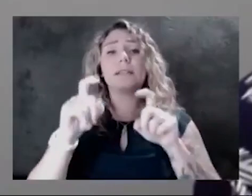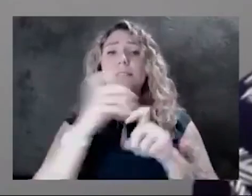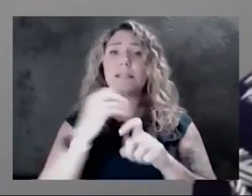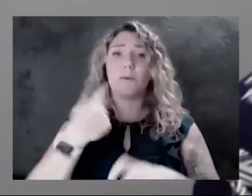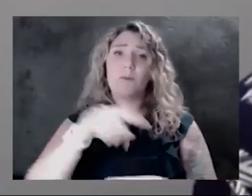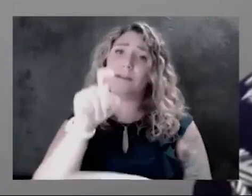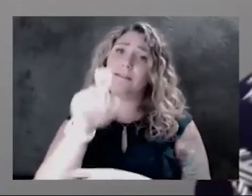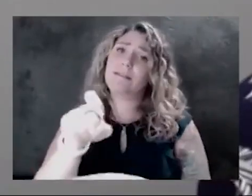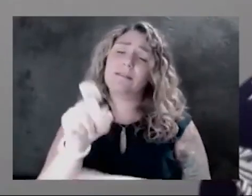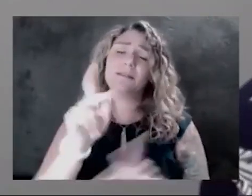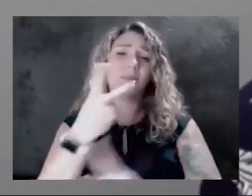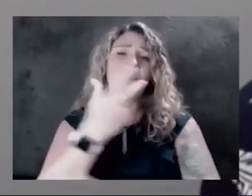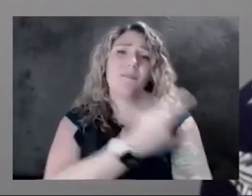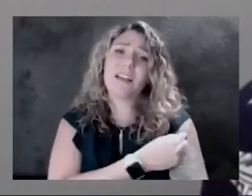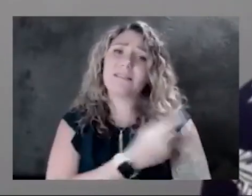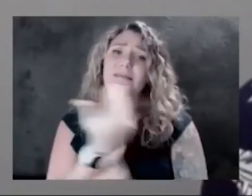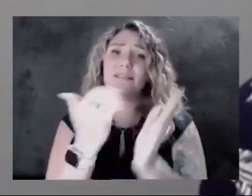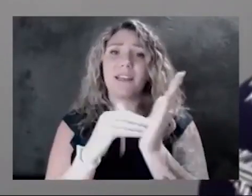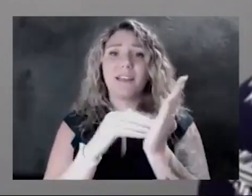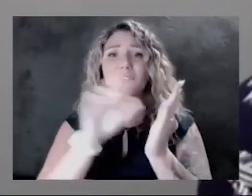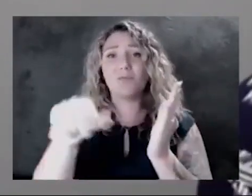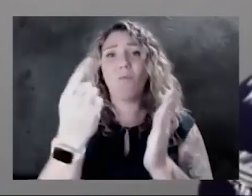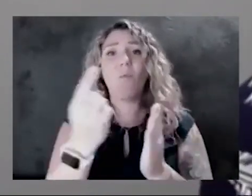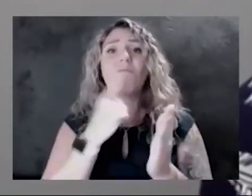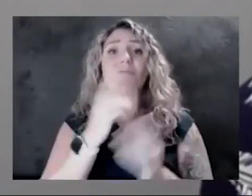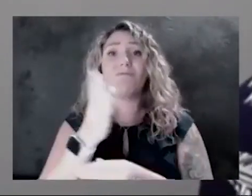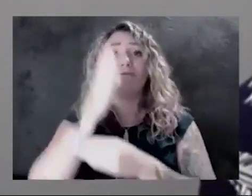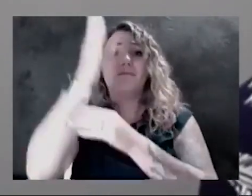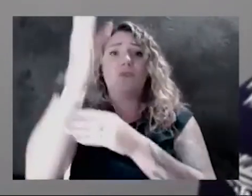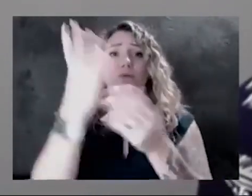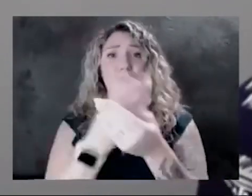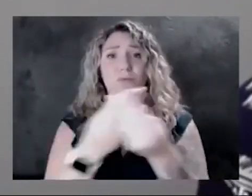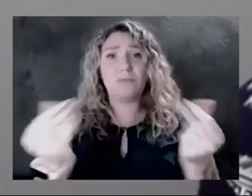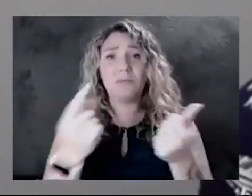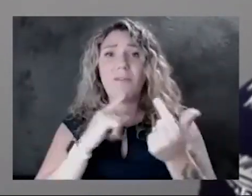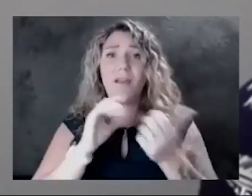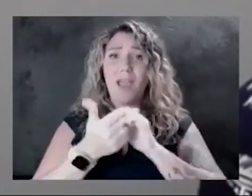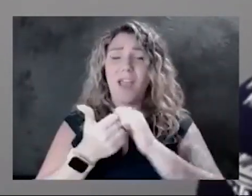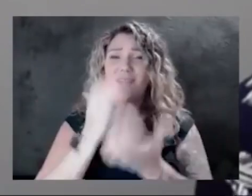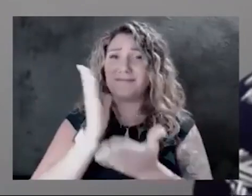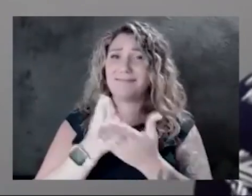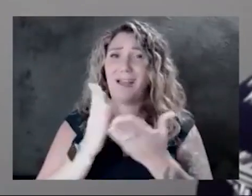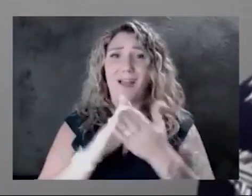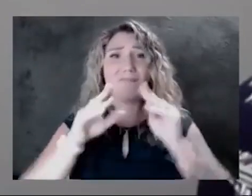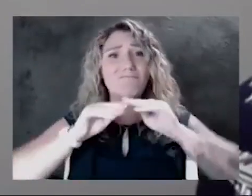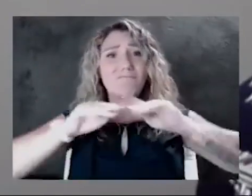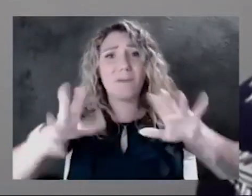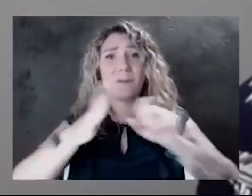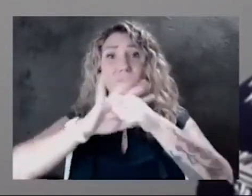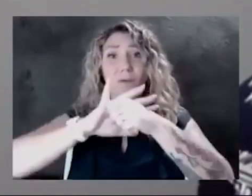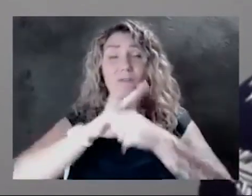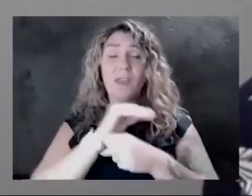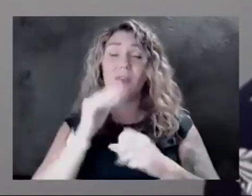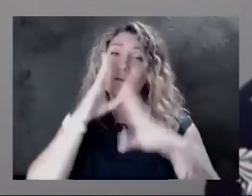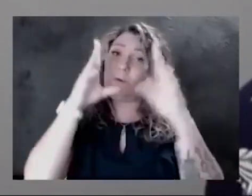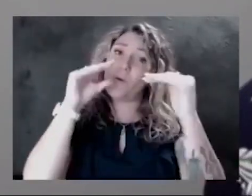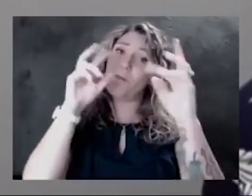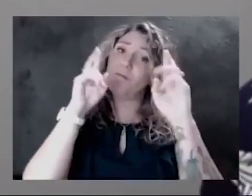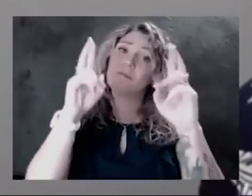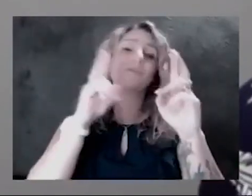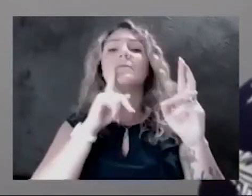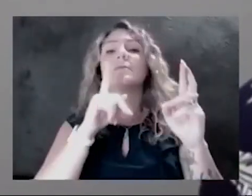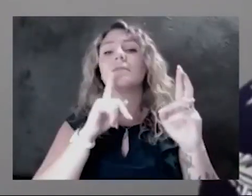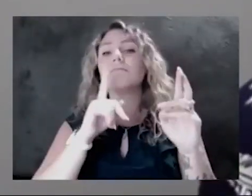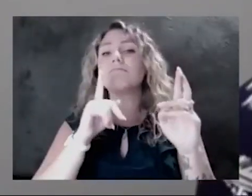to get vaccinated. Again, it is the only long term solution to finding our way out of this pandemic. And we're really hopeful we can get another wave of folks